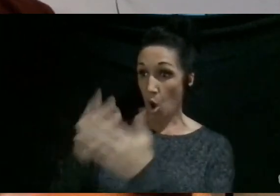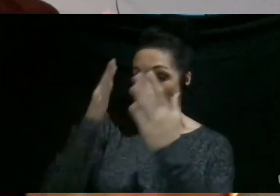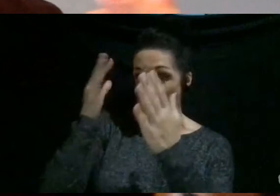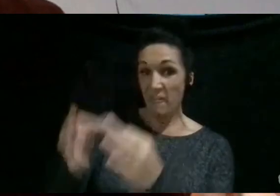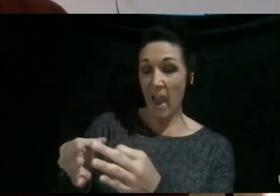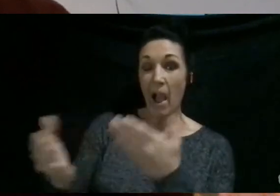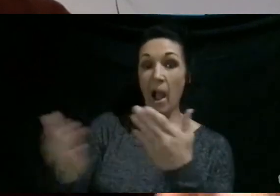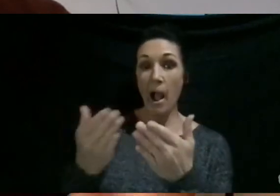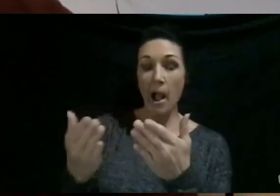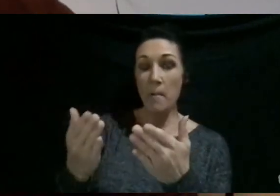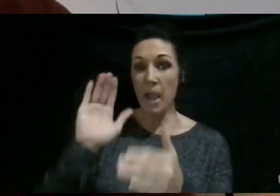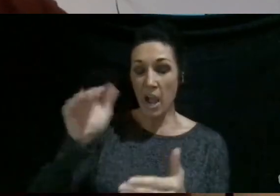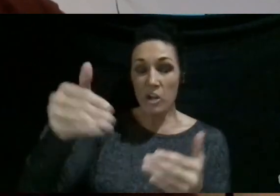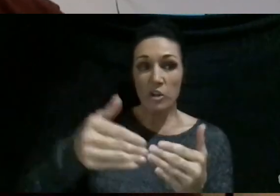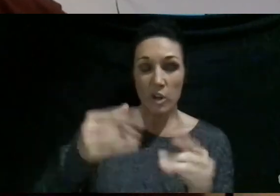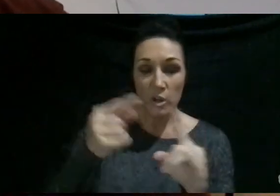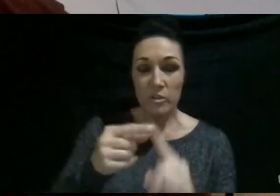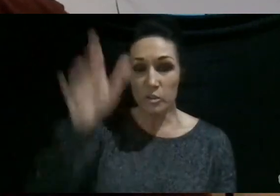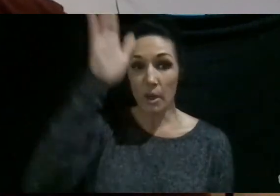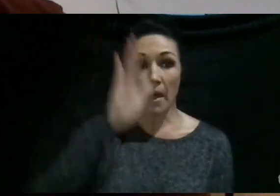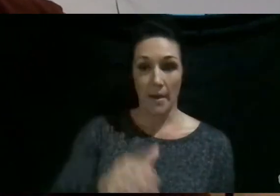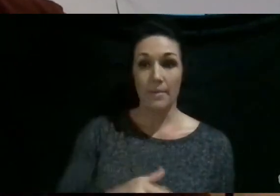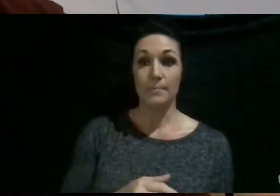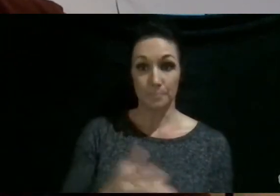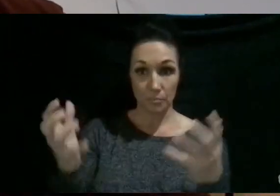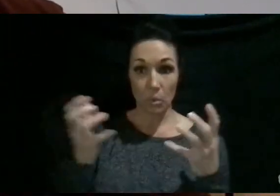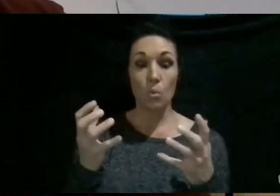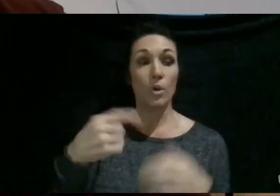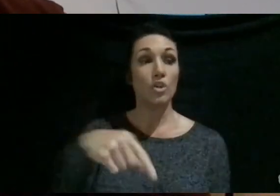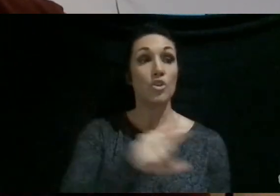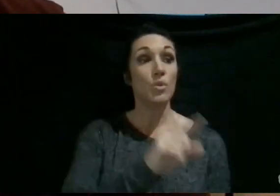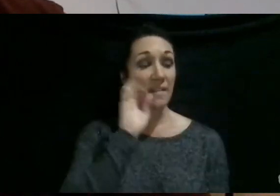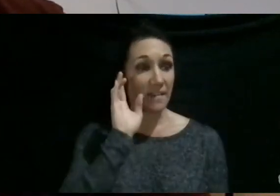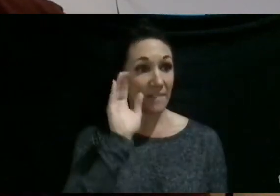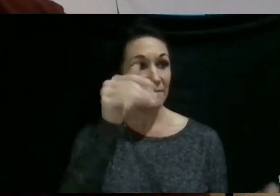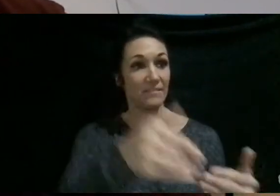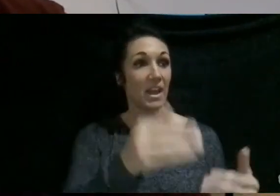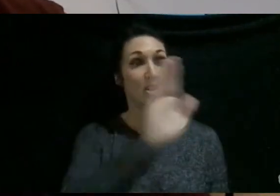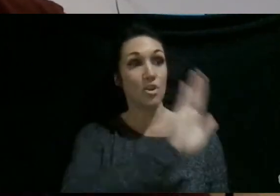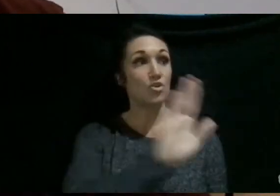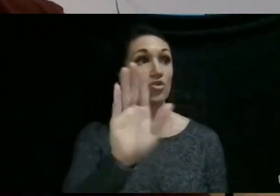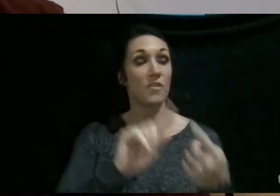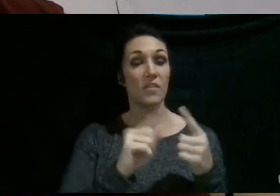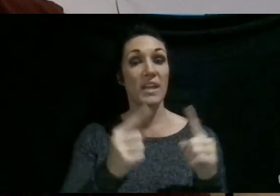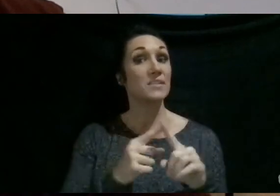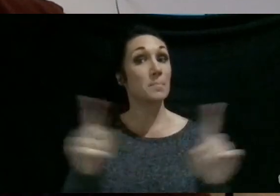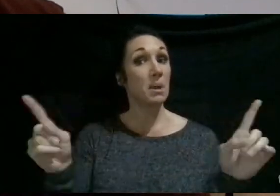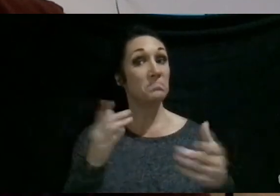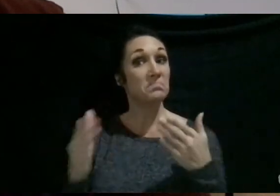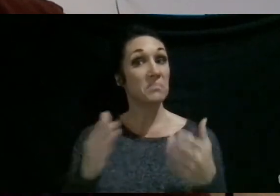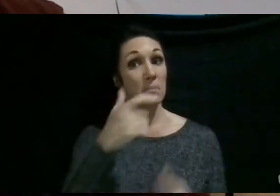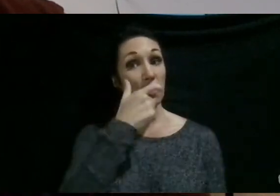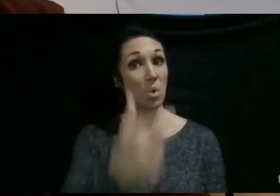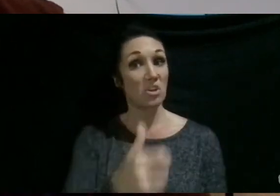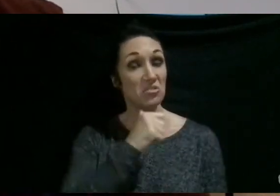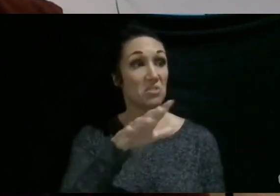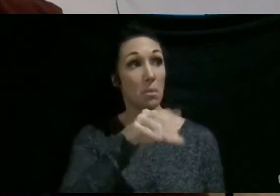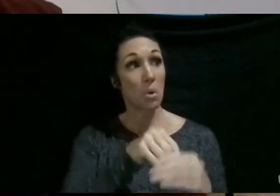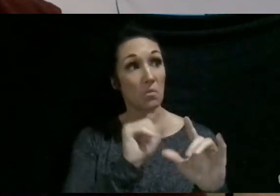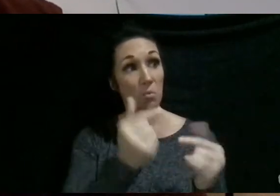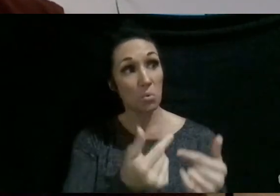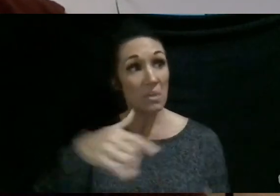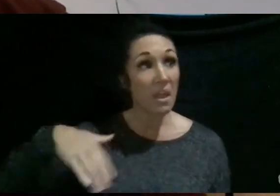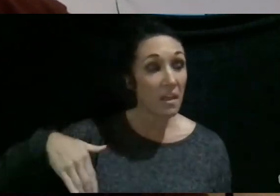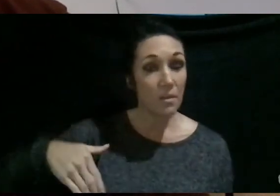or maybe be introduced to faith. So we want you to invite your friends to those things. But maybe you're watching this, and you're not a part of one of those groups,